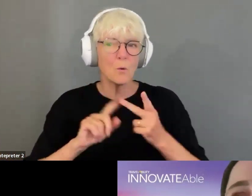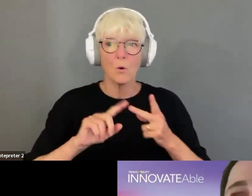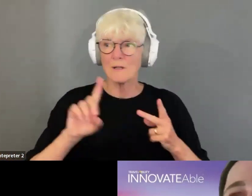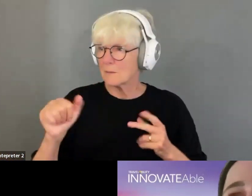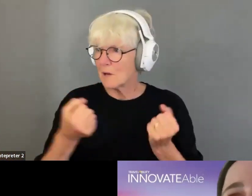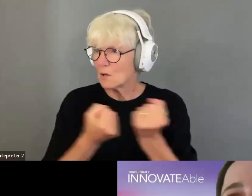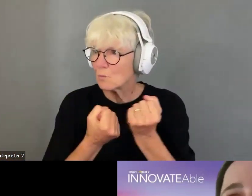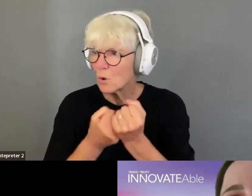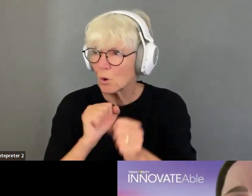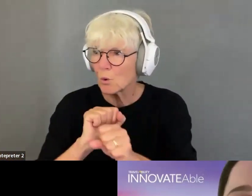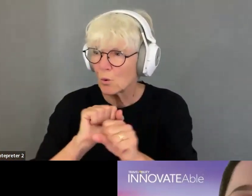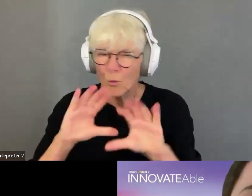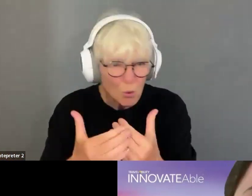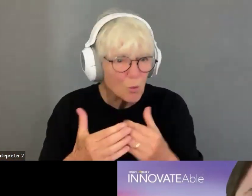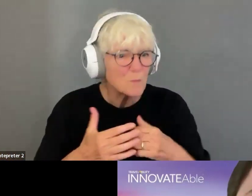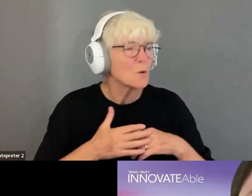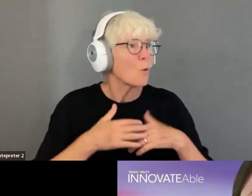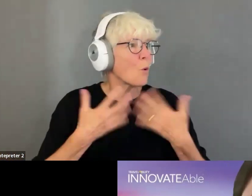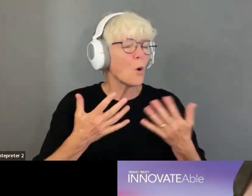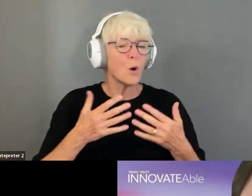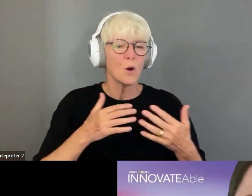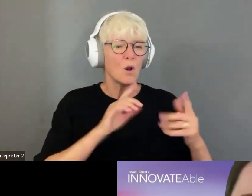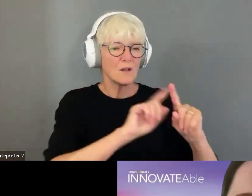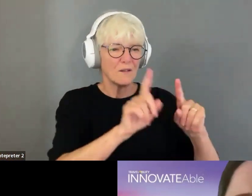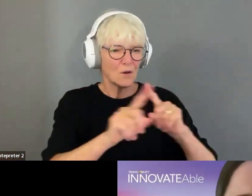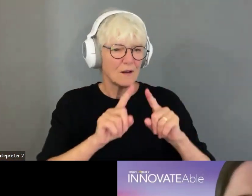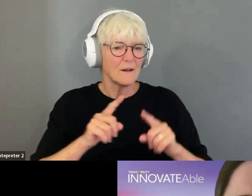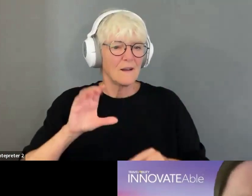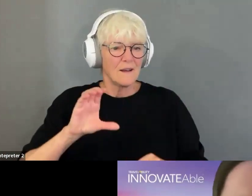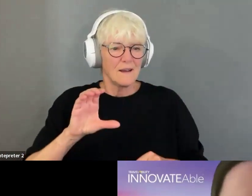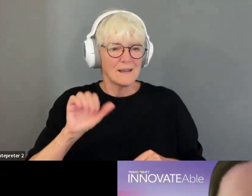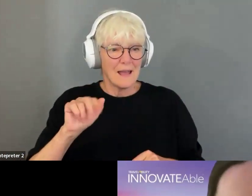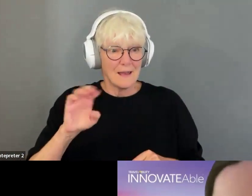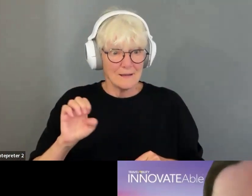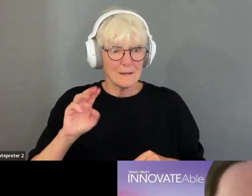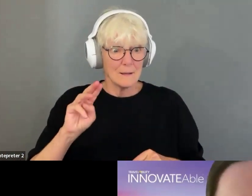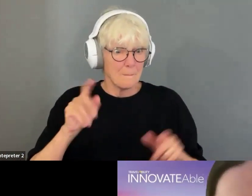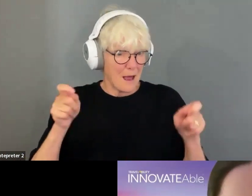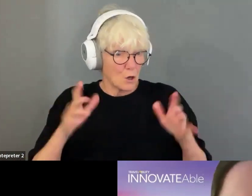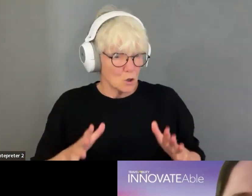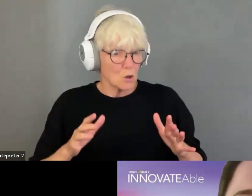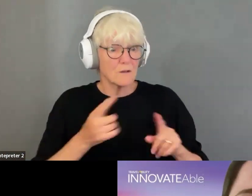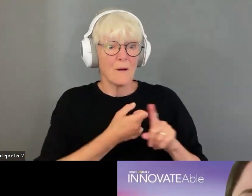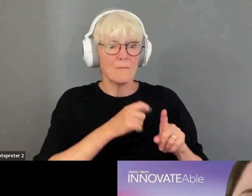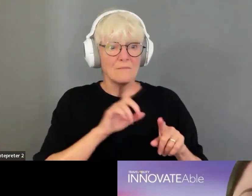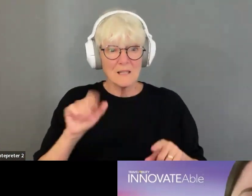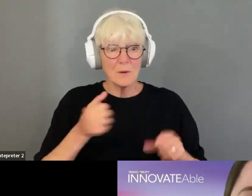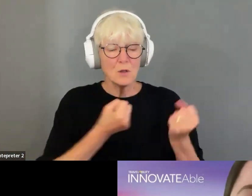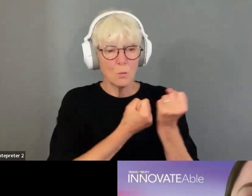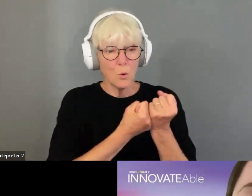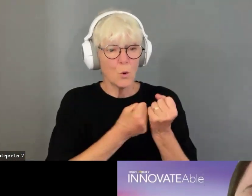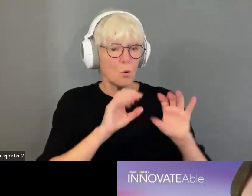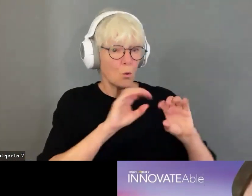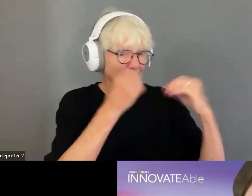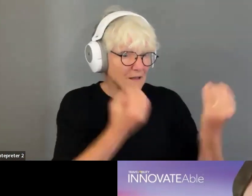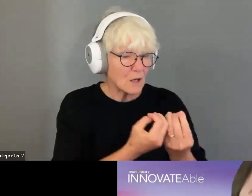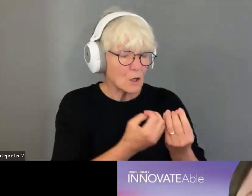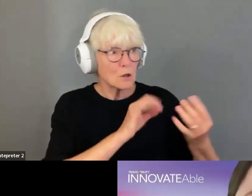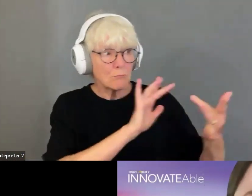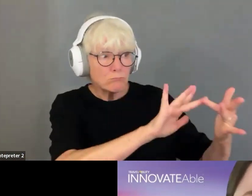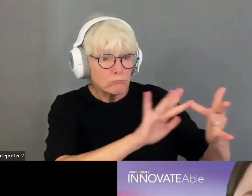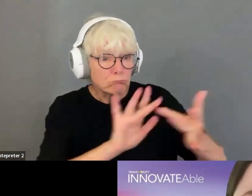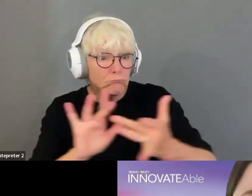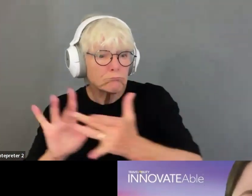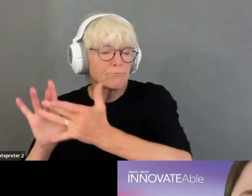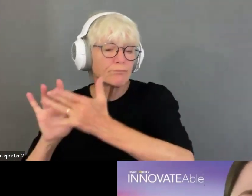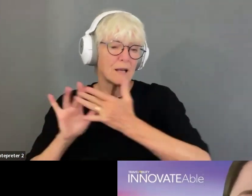groups. Um, we've started working with a lot of different case managers from different, um, disability support organizations. Uh, so